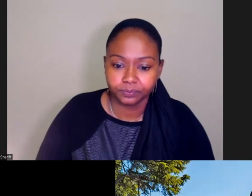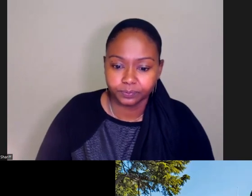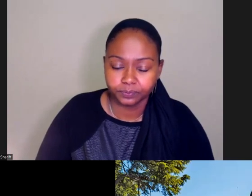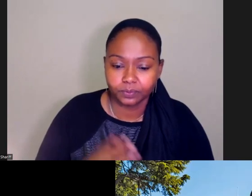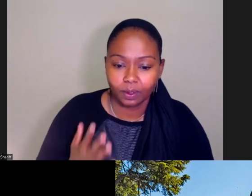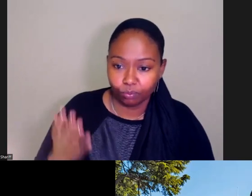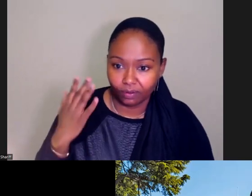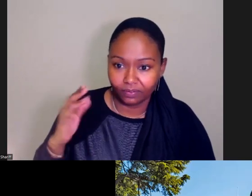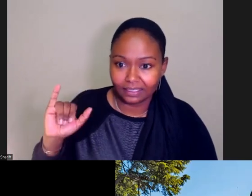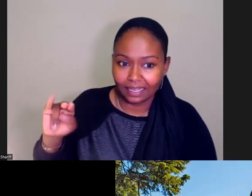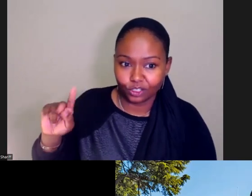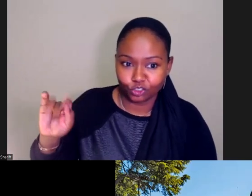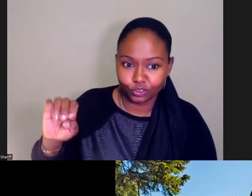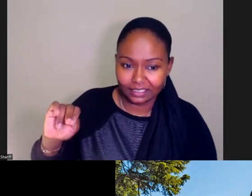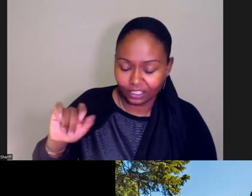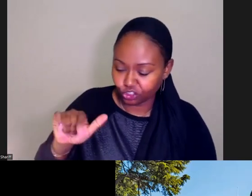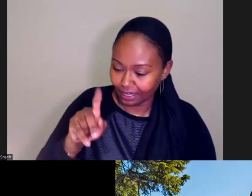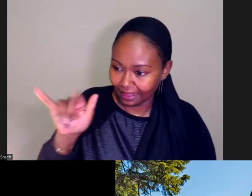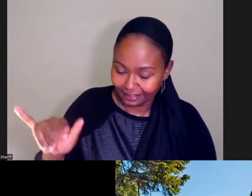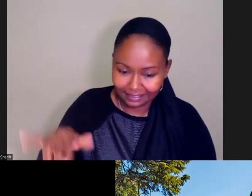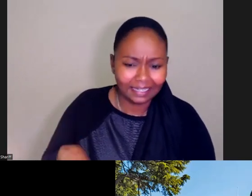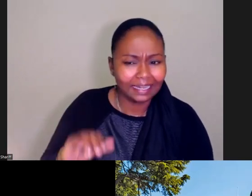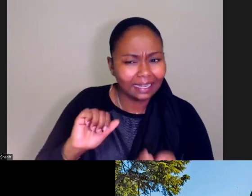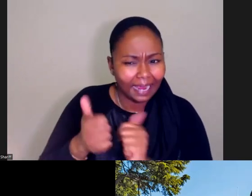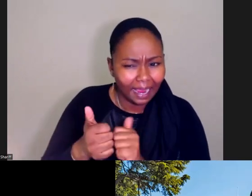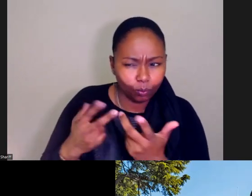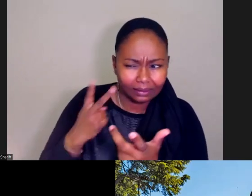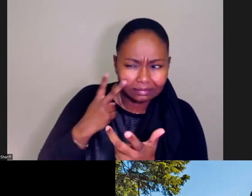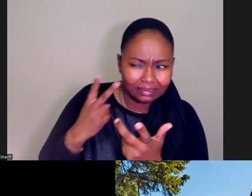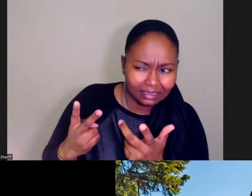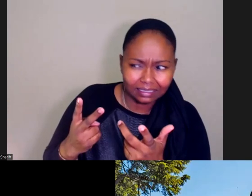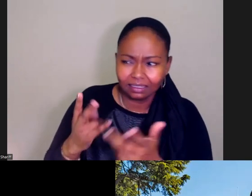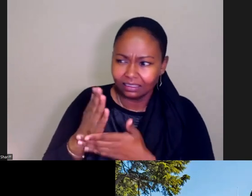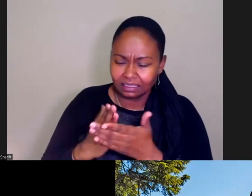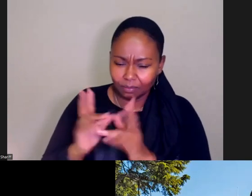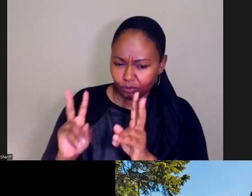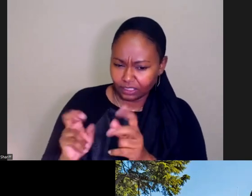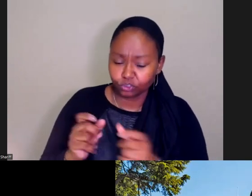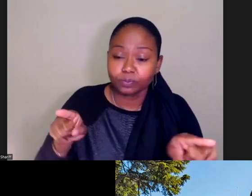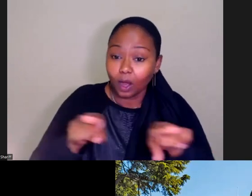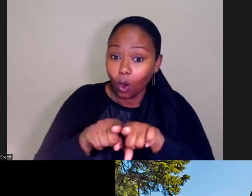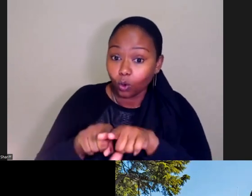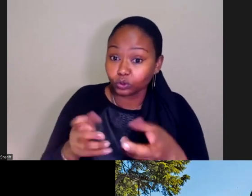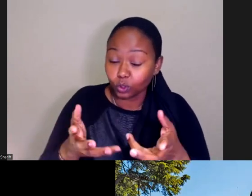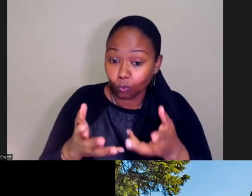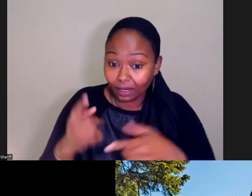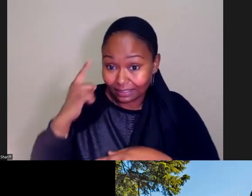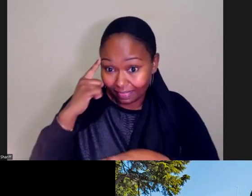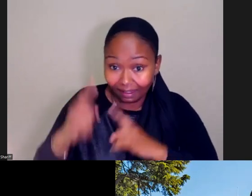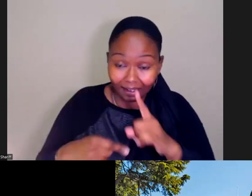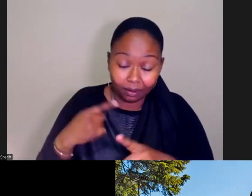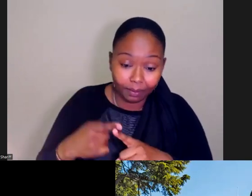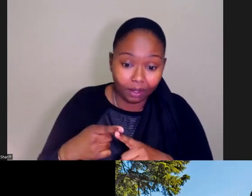intersectionality and kind of how we look at the intersection of some of the issues. I also want us to think about the intersection of